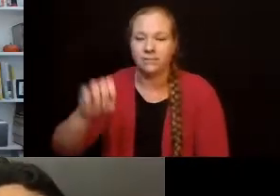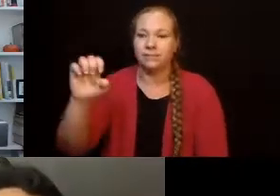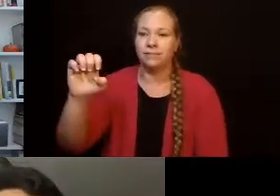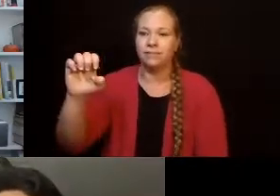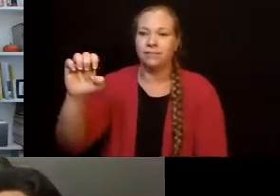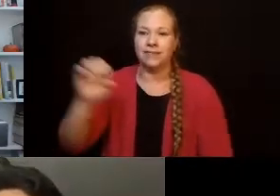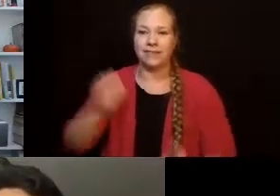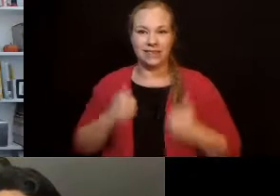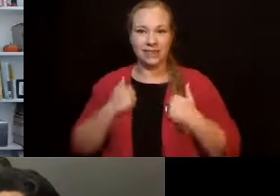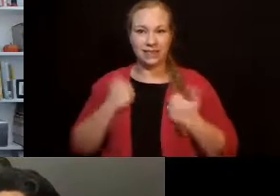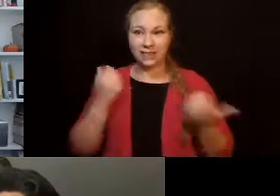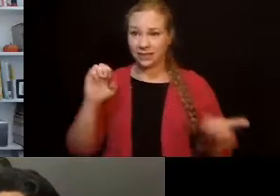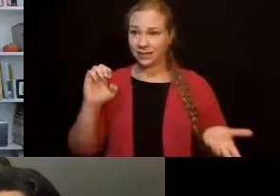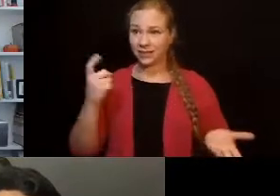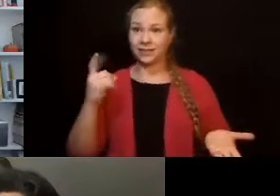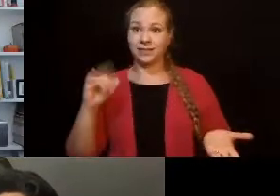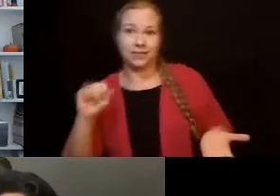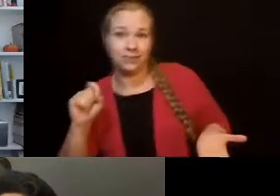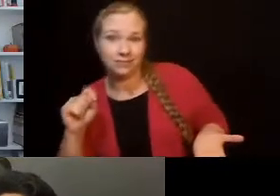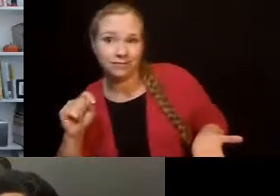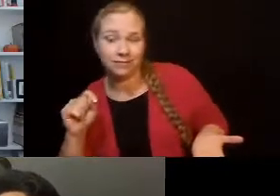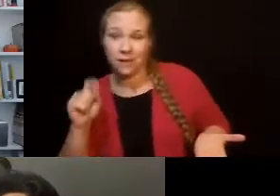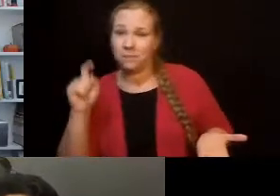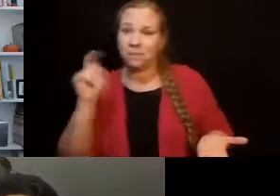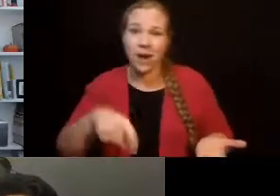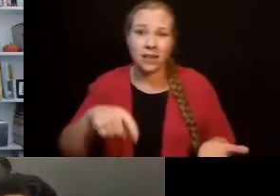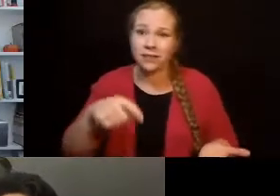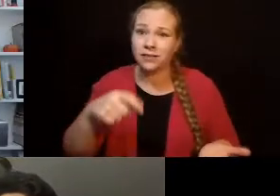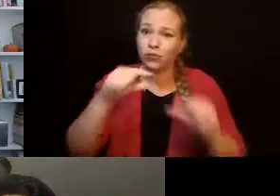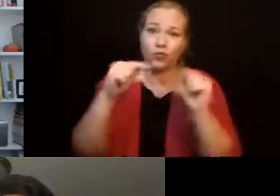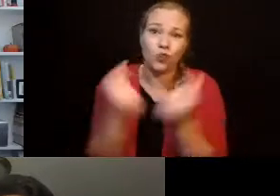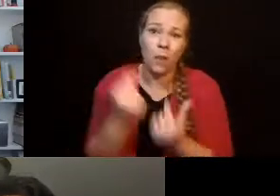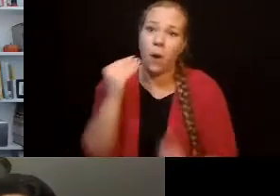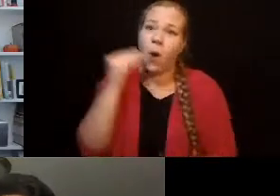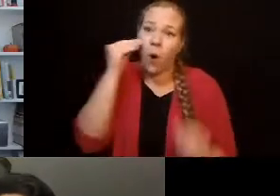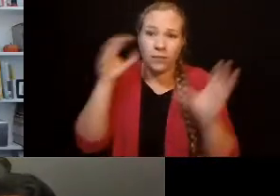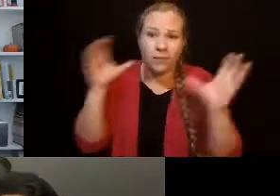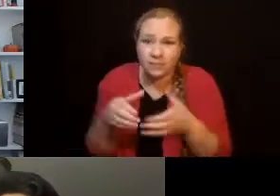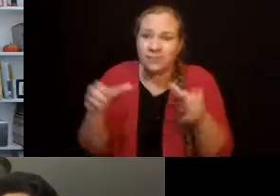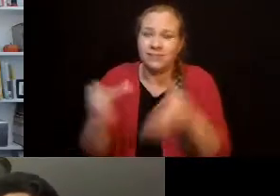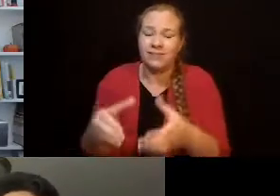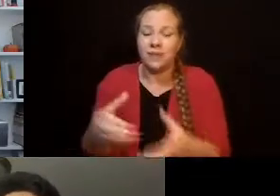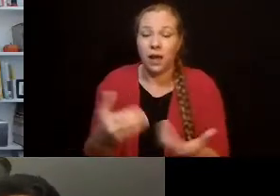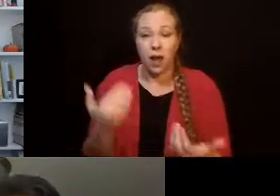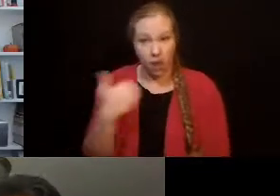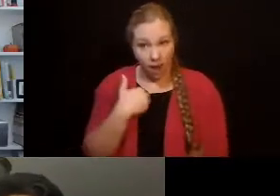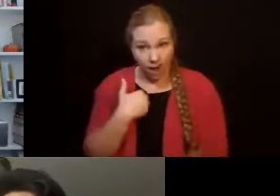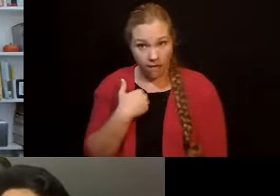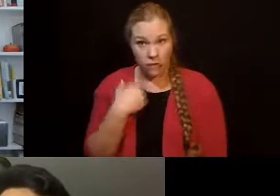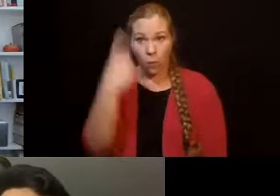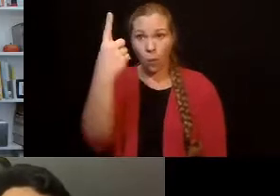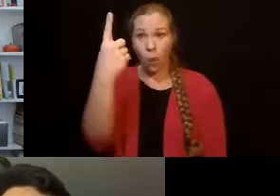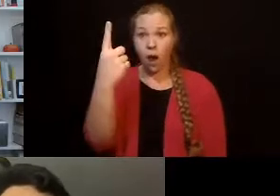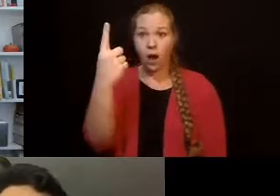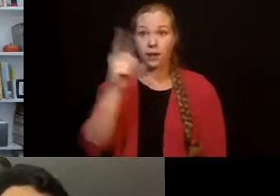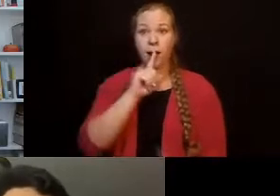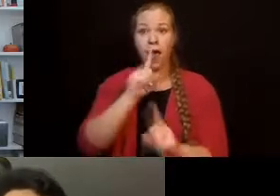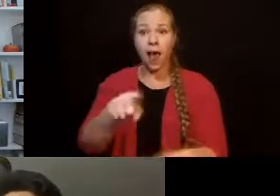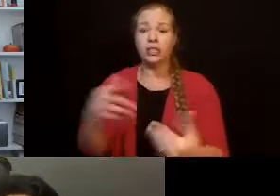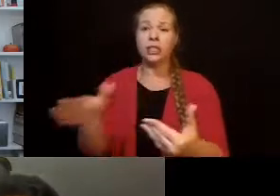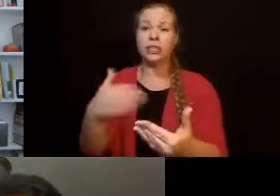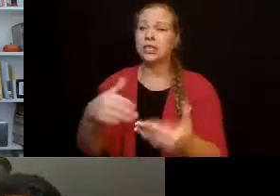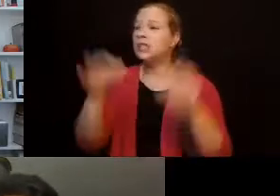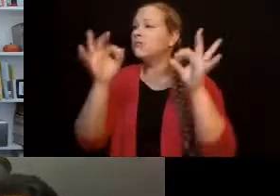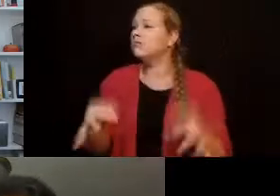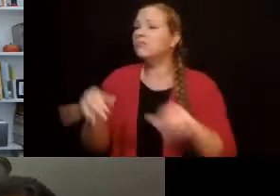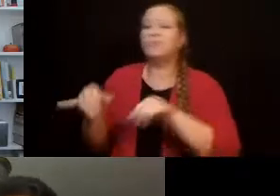there's no single answer to where people live. Some individuals want to live in an apartment. Some